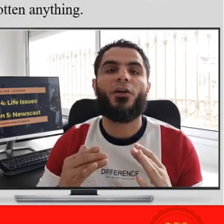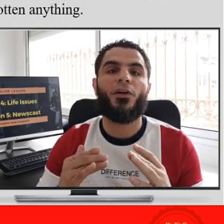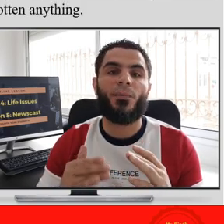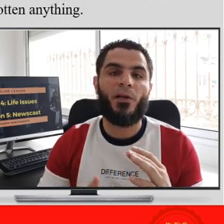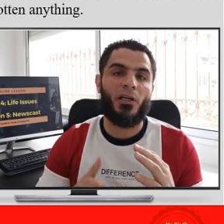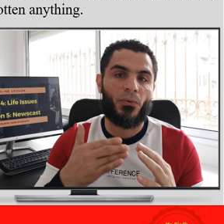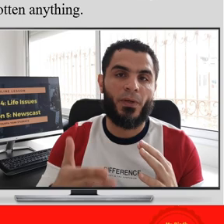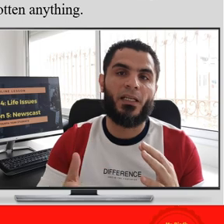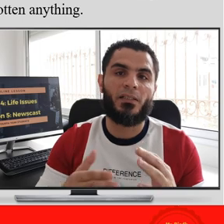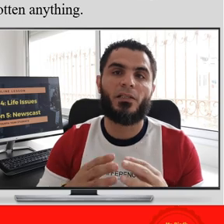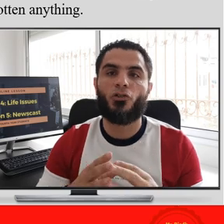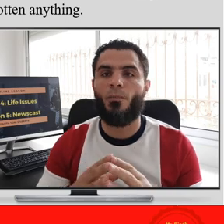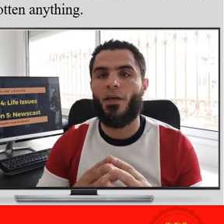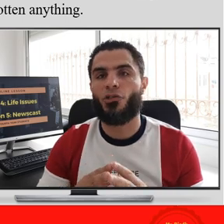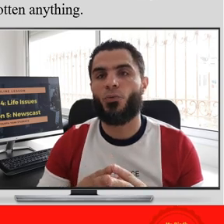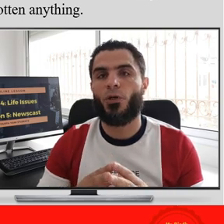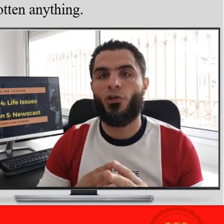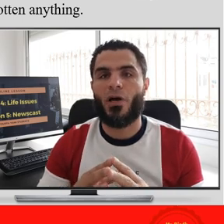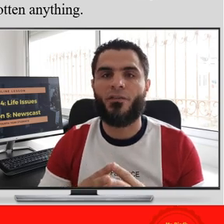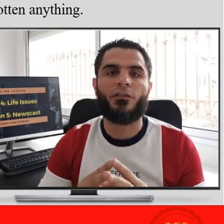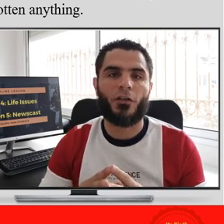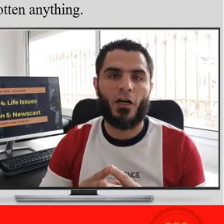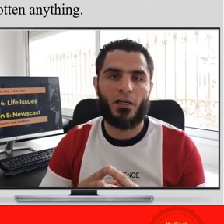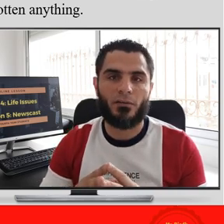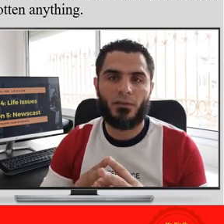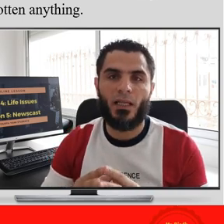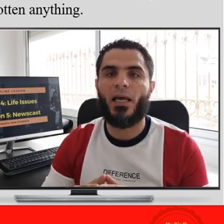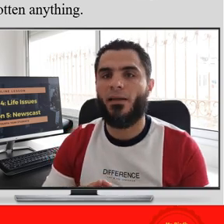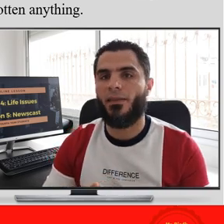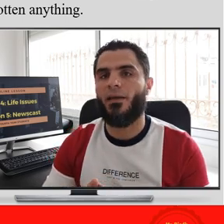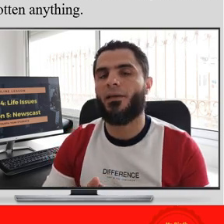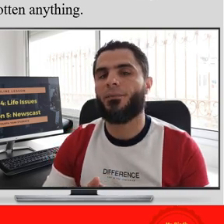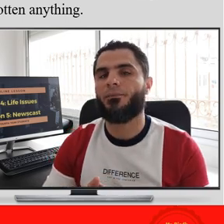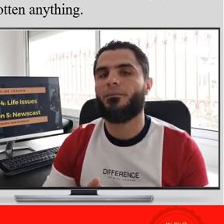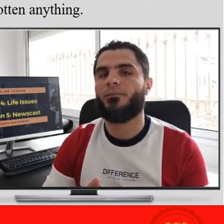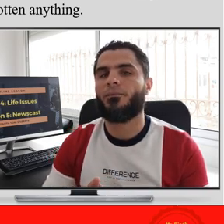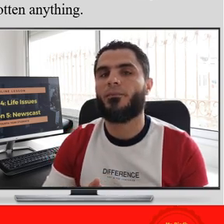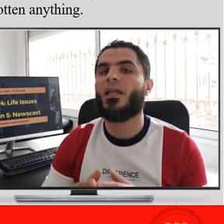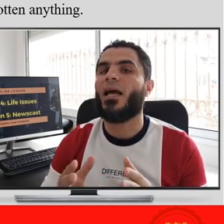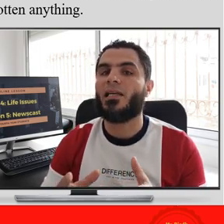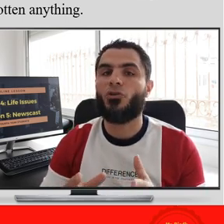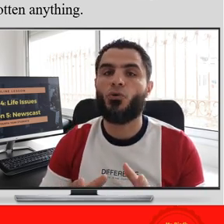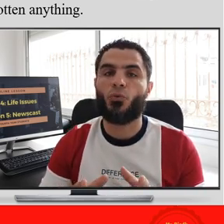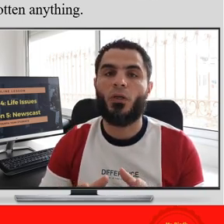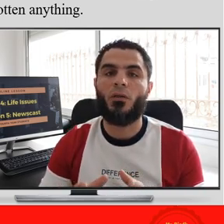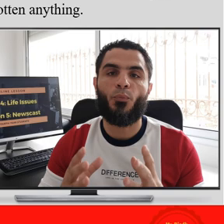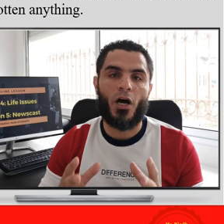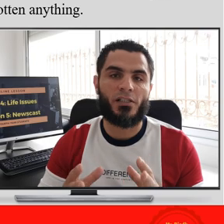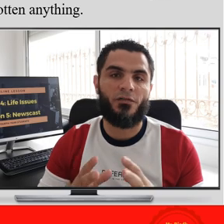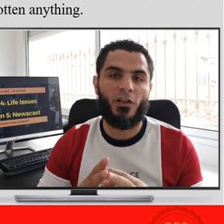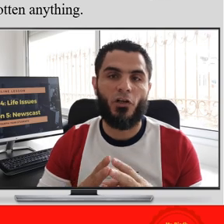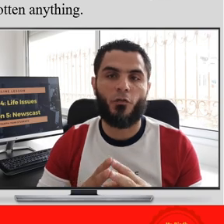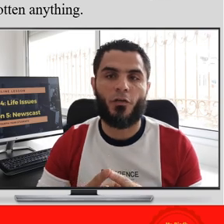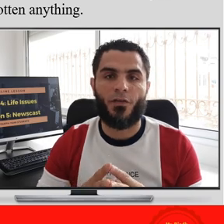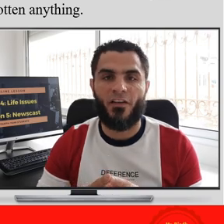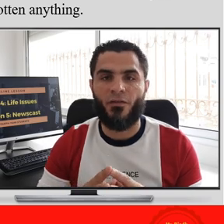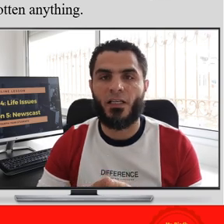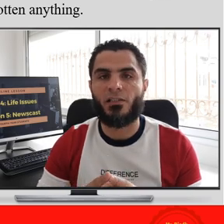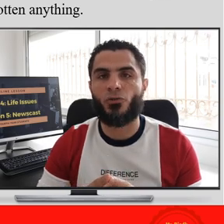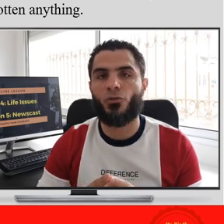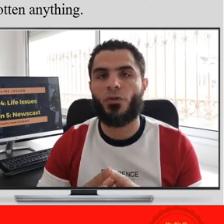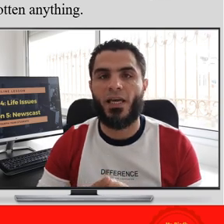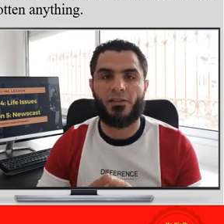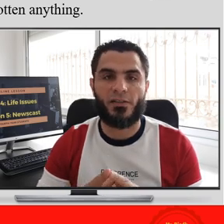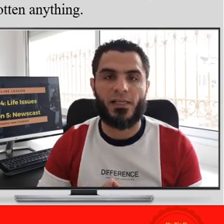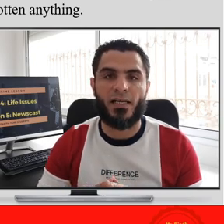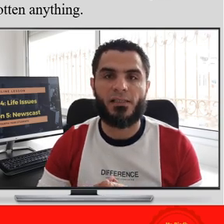Then re-read it to make sure you haven't forgotten anything. As usual, pause the video for 5